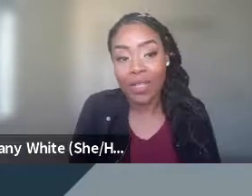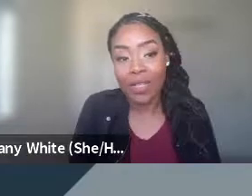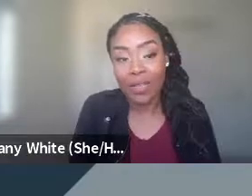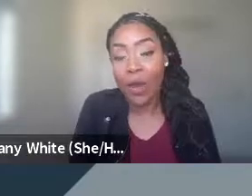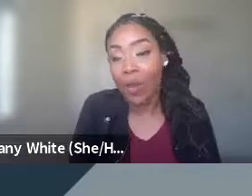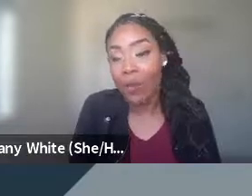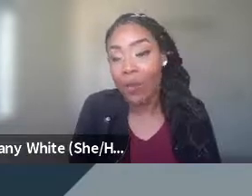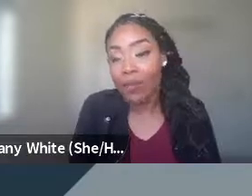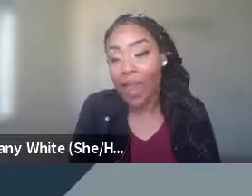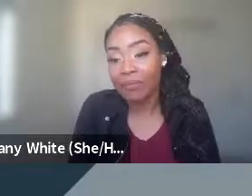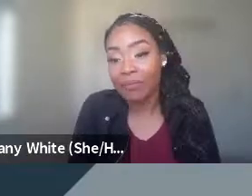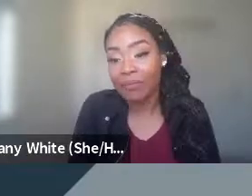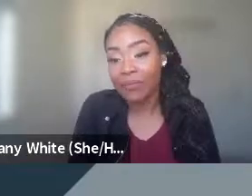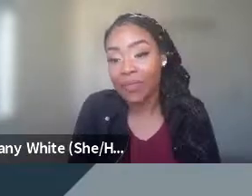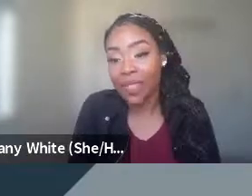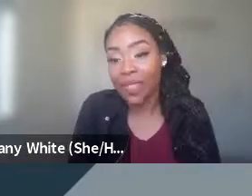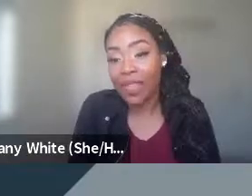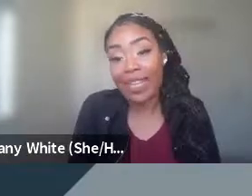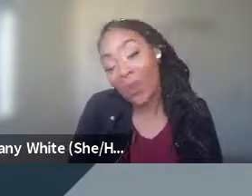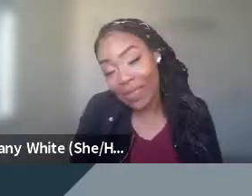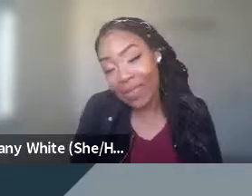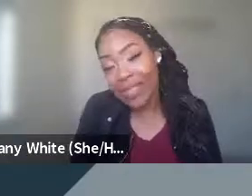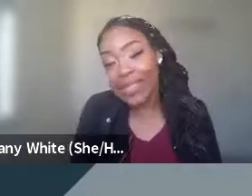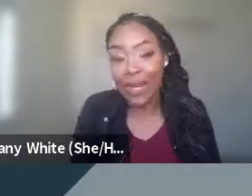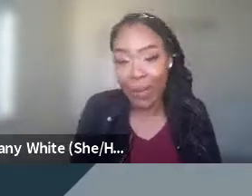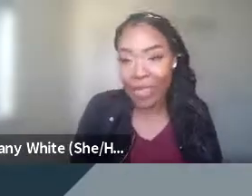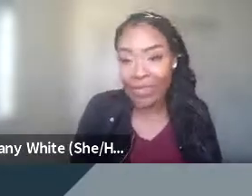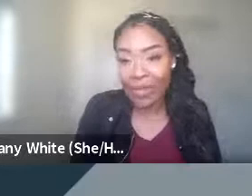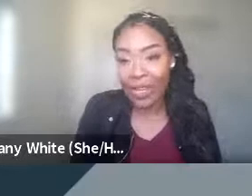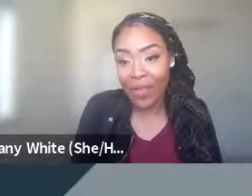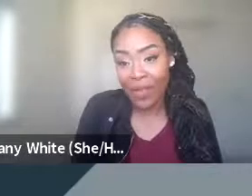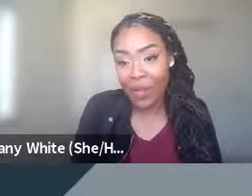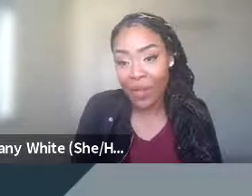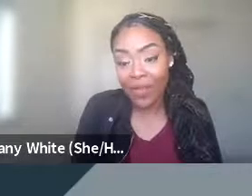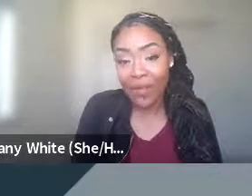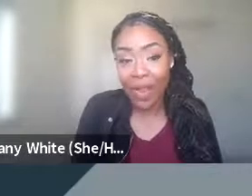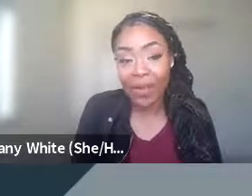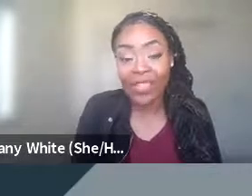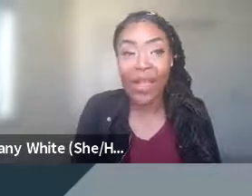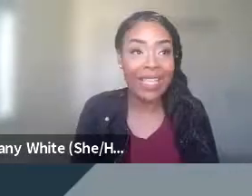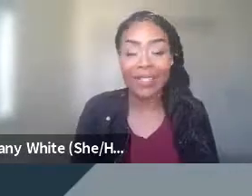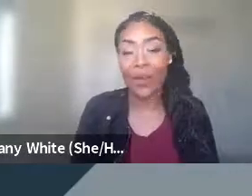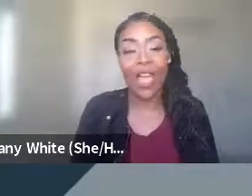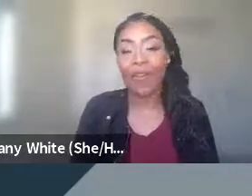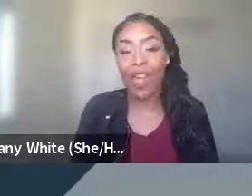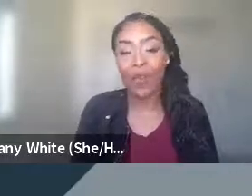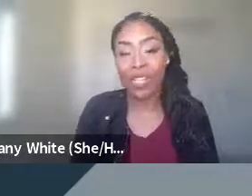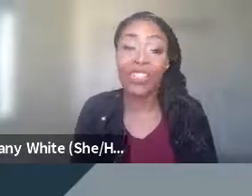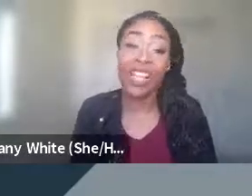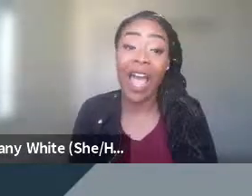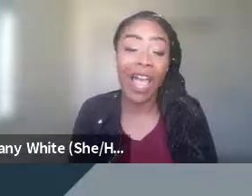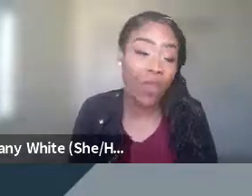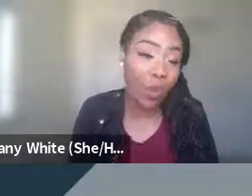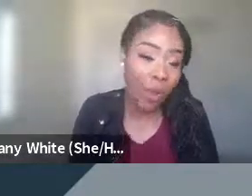power struggle over, right? Is it worth it? Is it going to impact the learning of other people in the environment? So I think it's worth having a